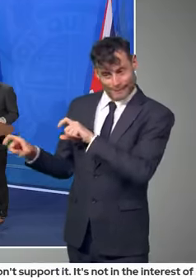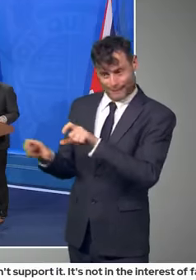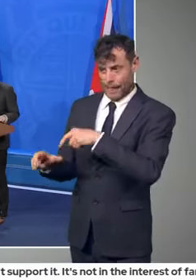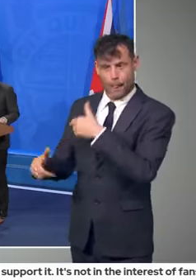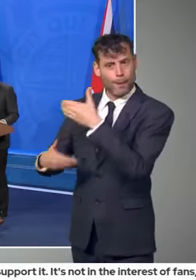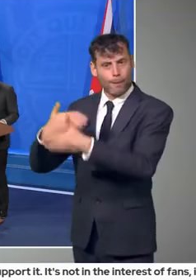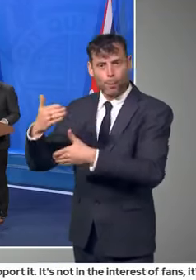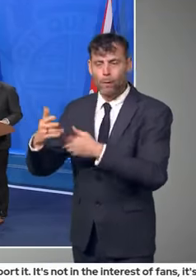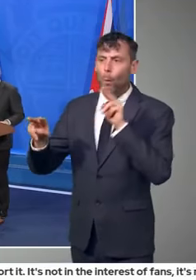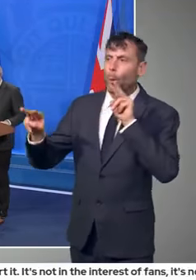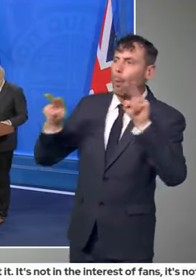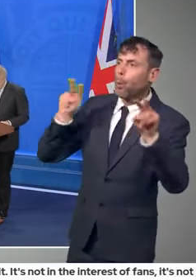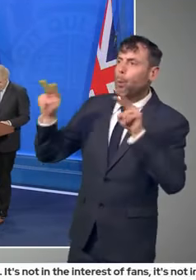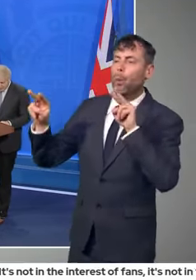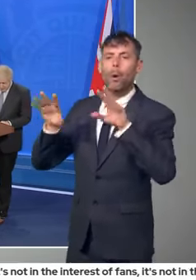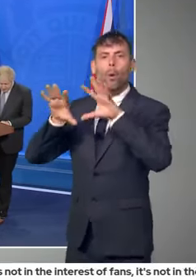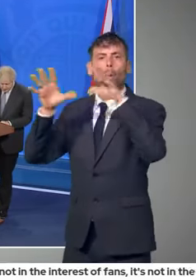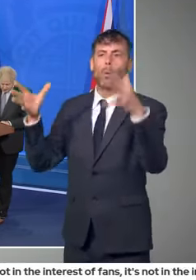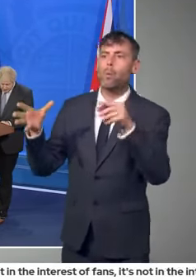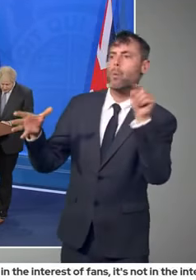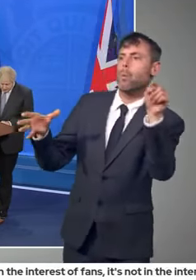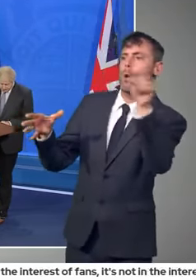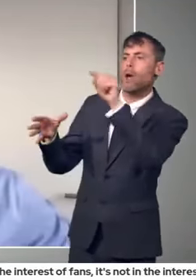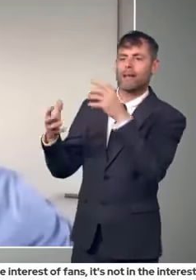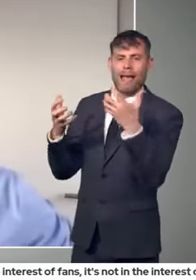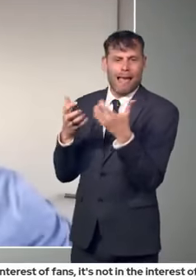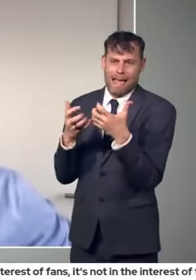not involve. Paul Wall of Huffington Post.